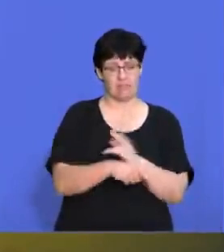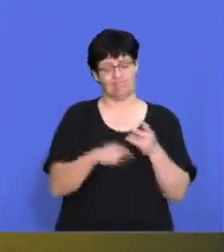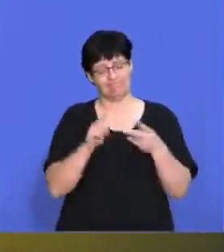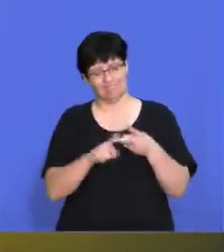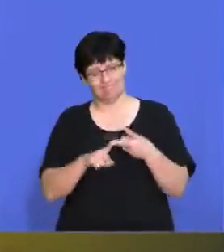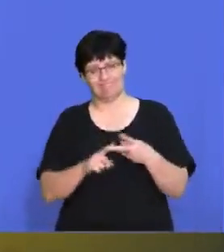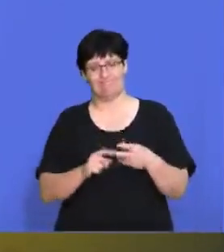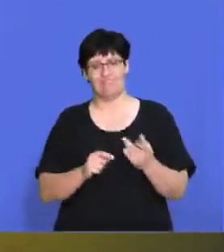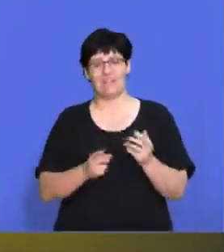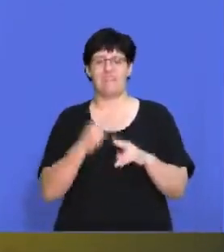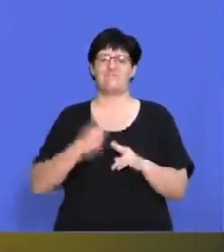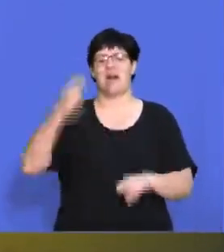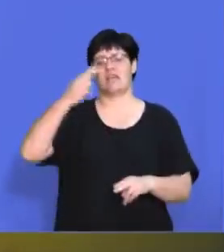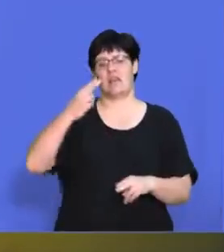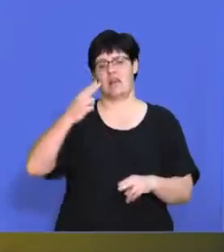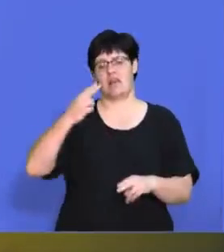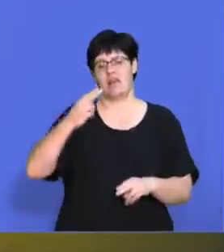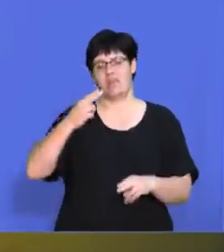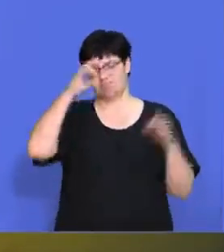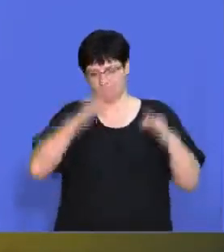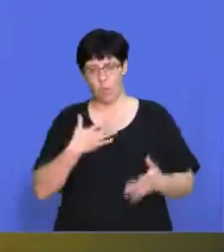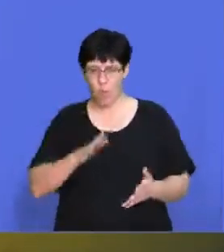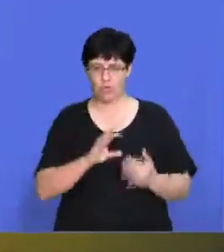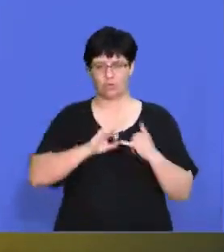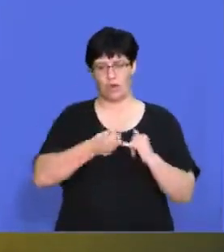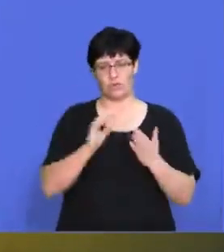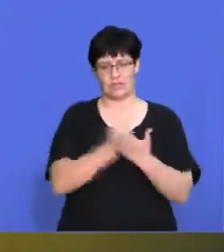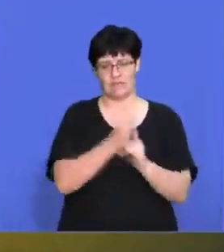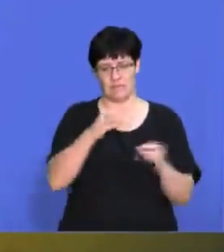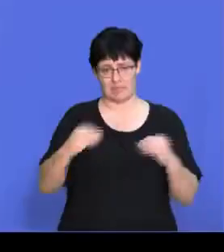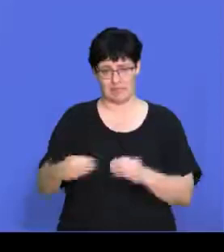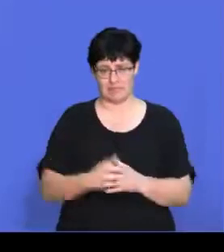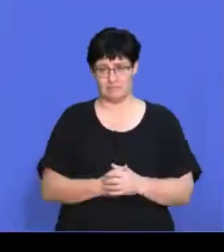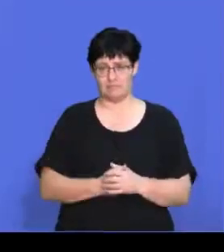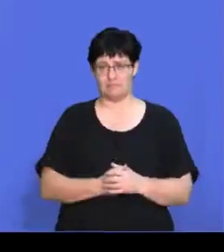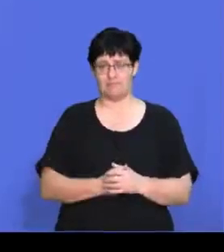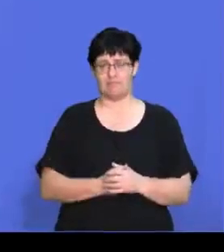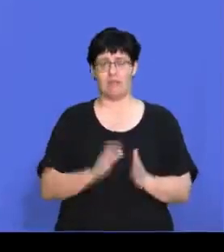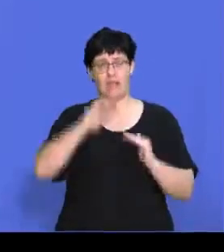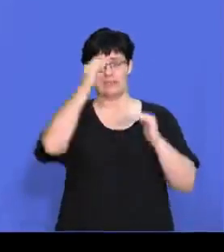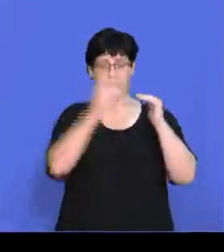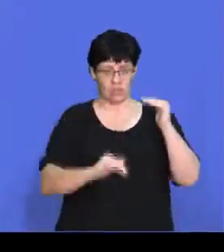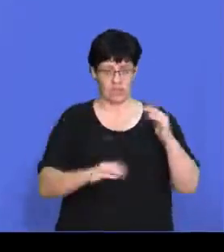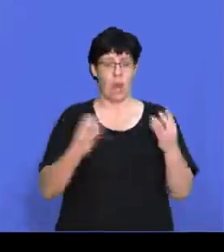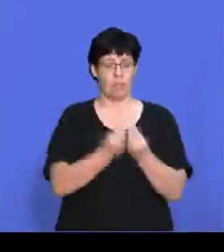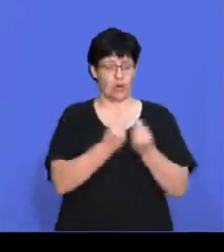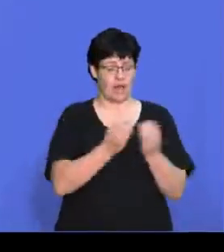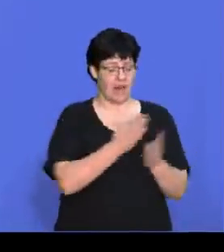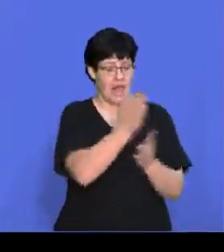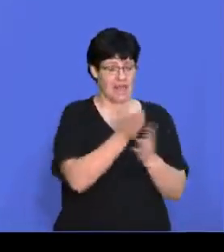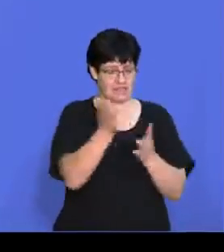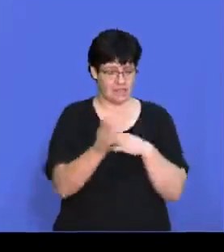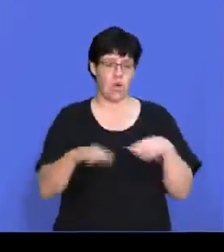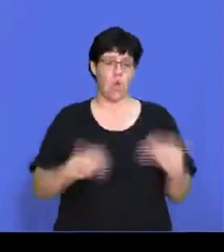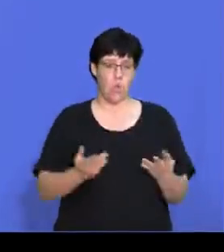like a final resort that you want to go through. We can decrease the number of product lines or